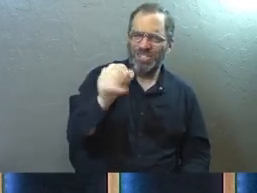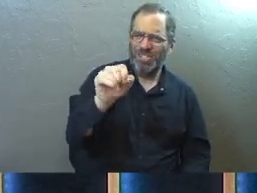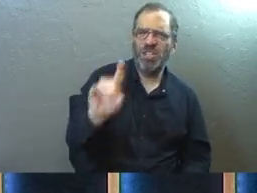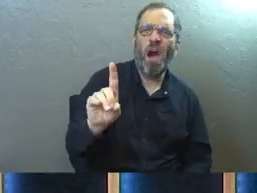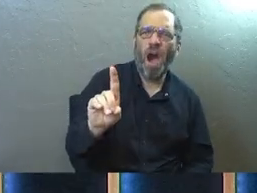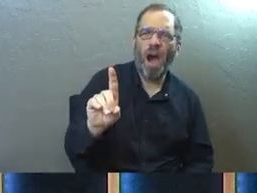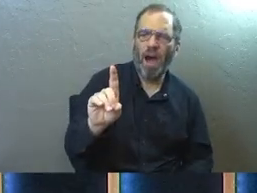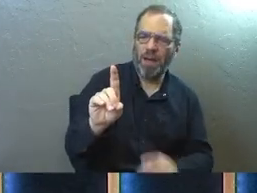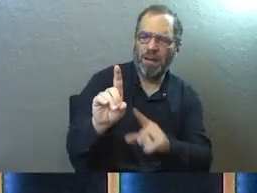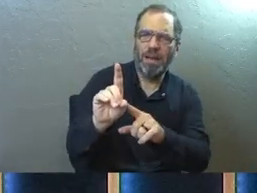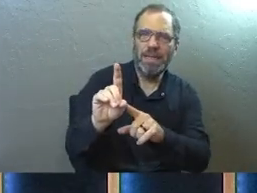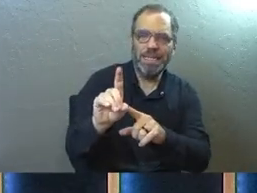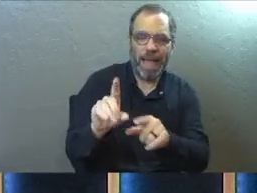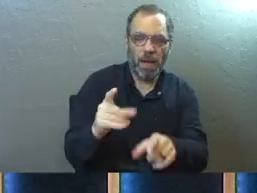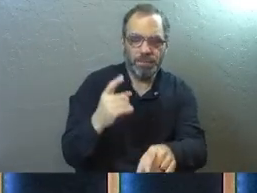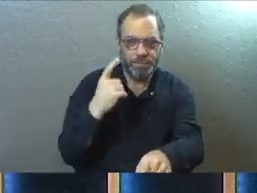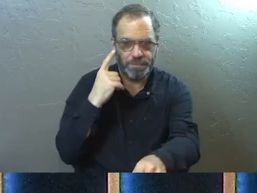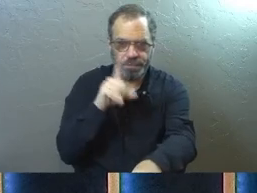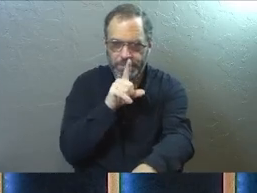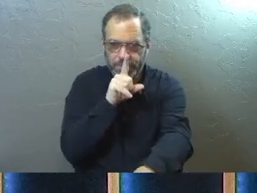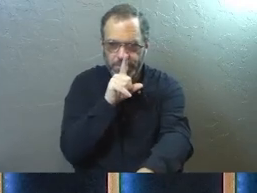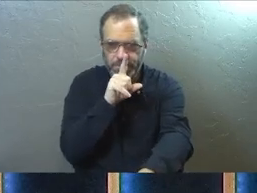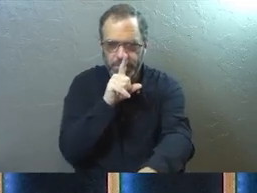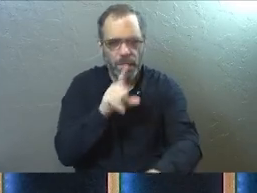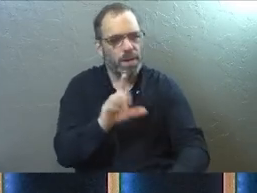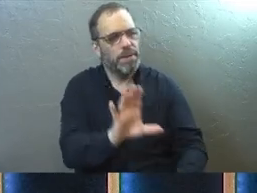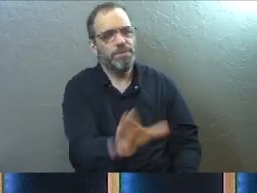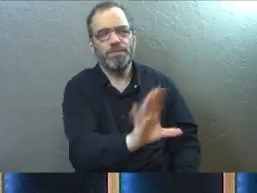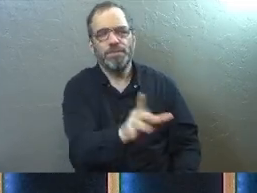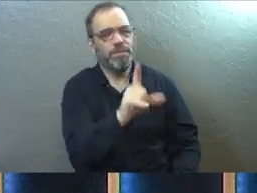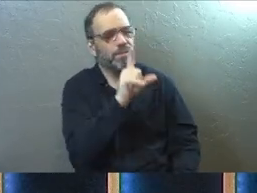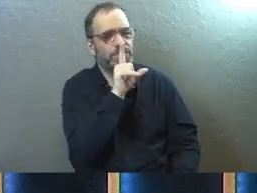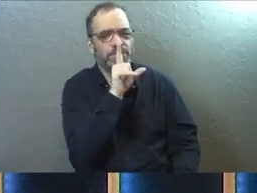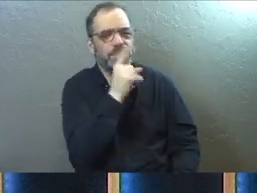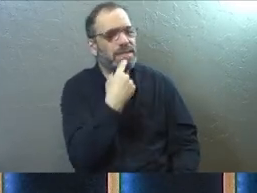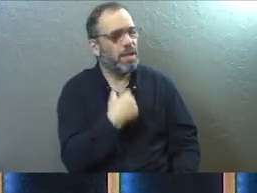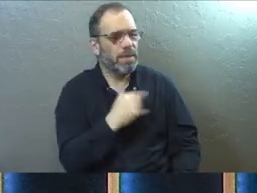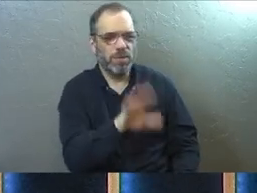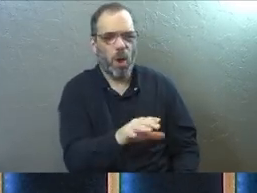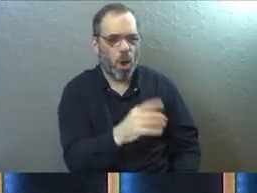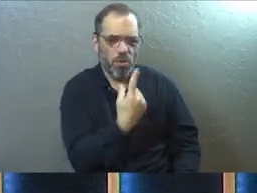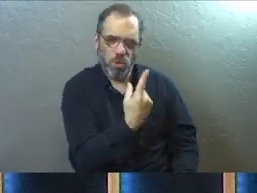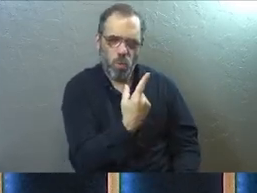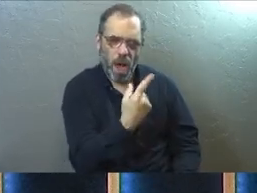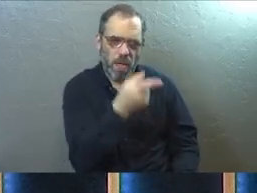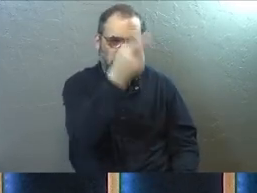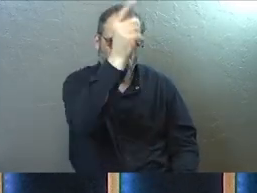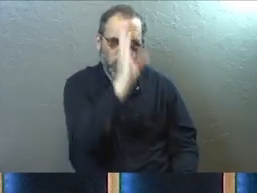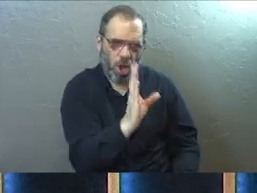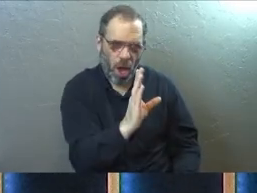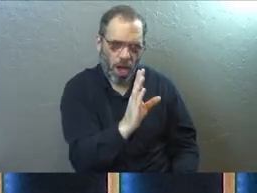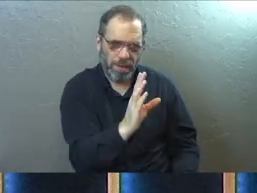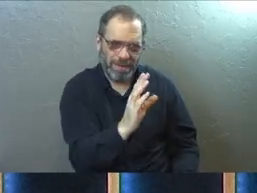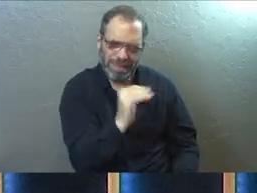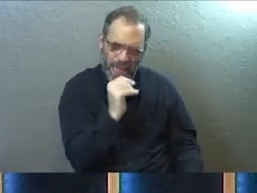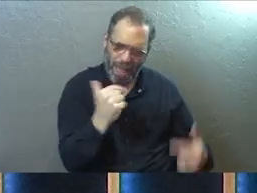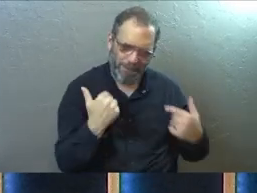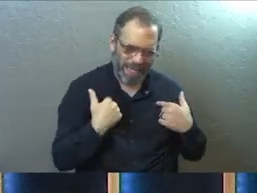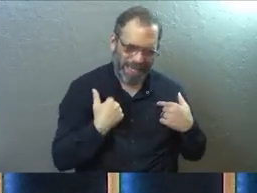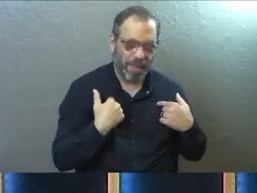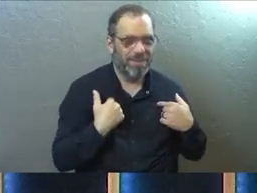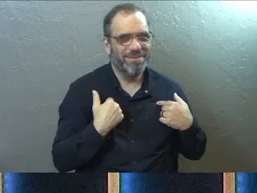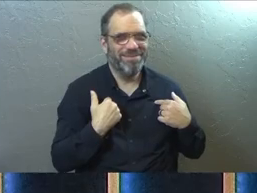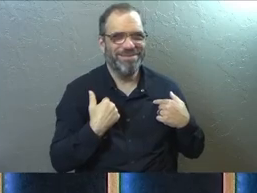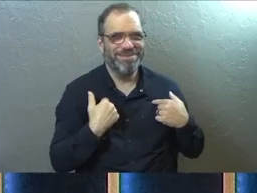And what you're not going to see in the passage is him saying, no, don't you dare say that. There's only one true God, and it's not me.